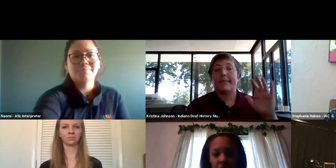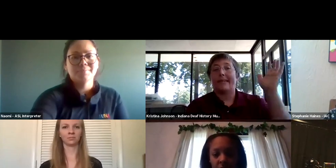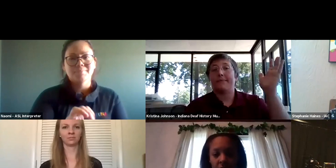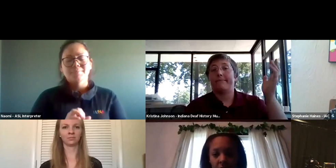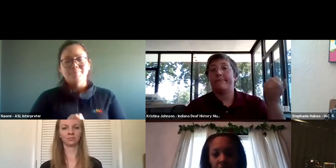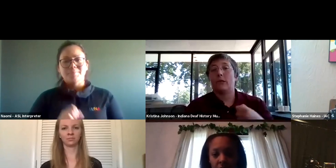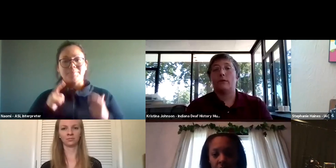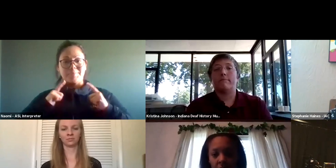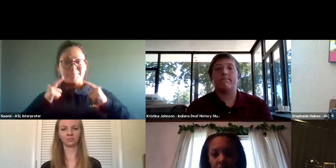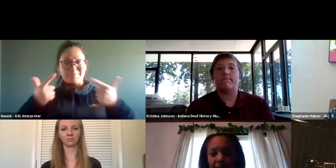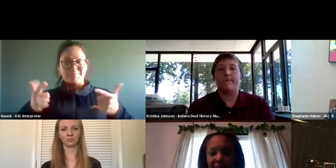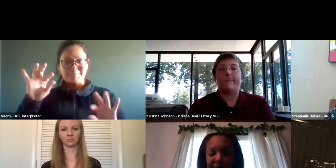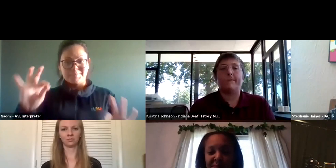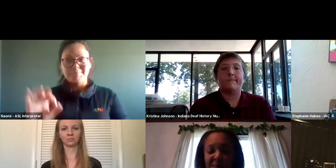Yeah, let me let me jump in on that real quick.